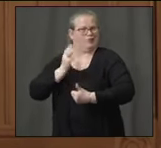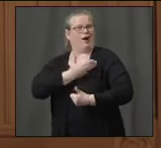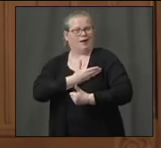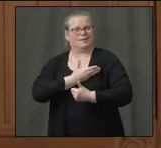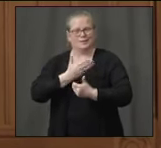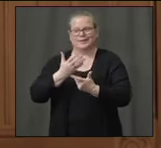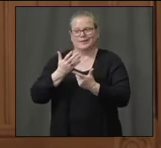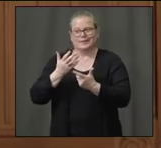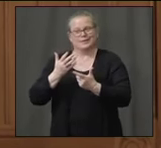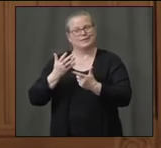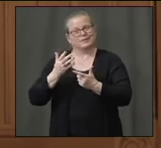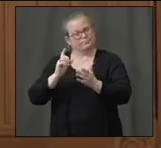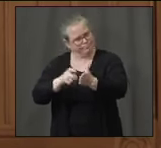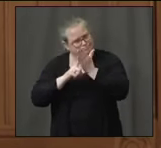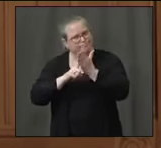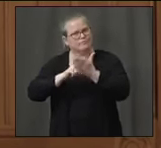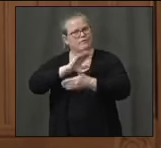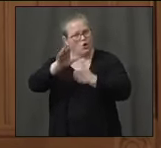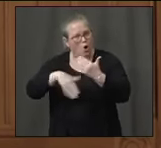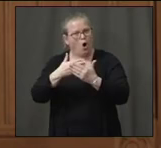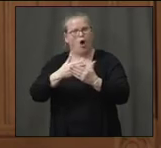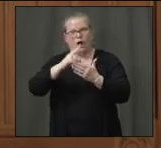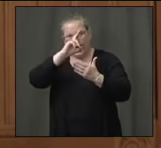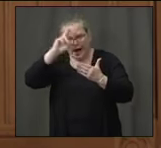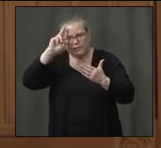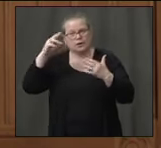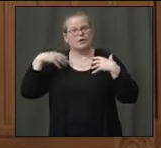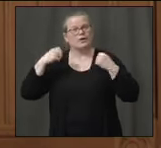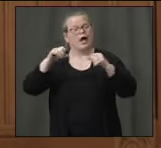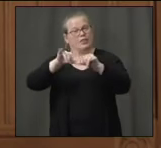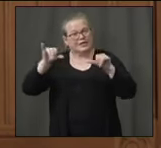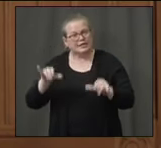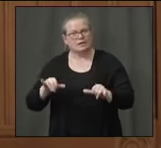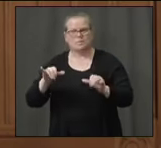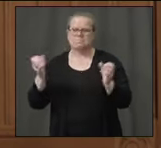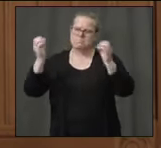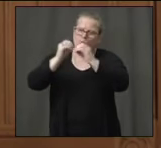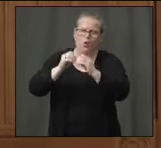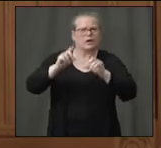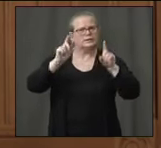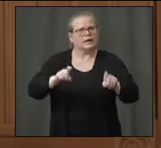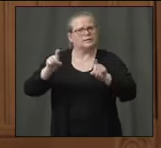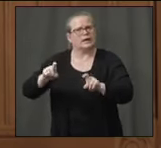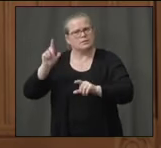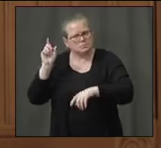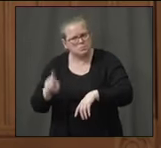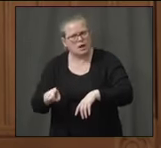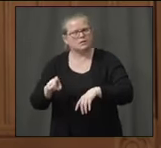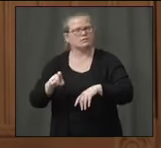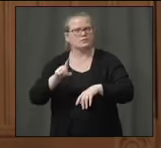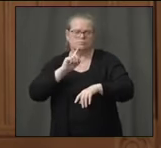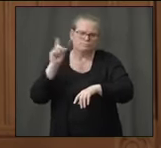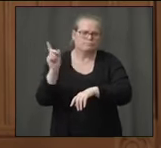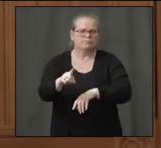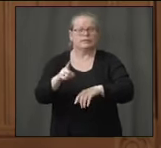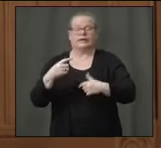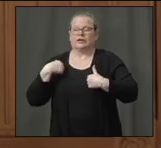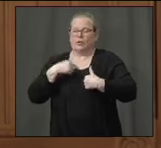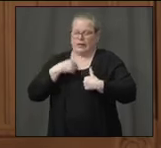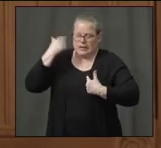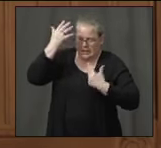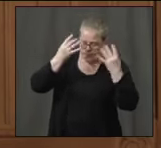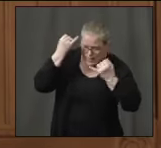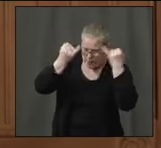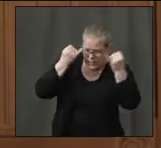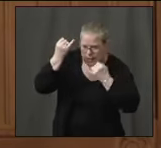to substantially increase its testing, to figure out ways to use our ingenuity, to innovate, we naturally approached